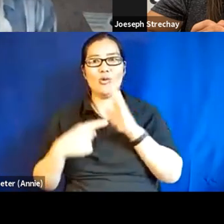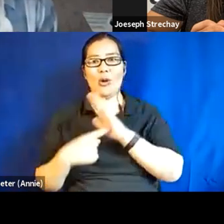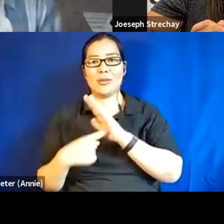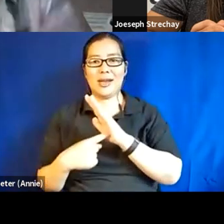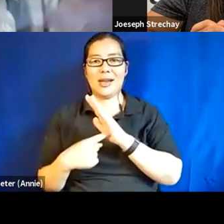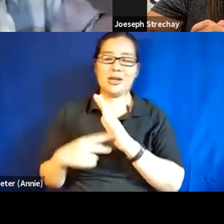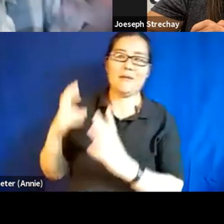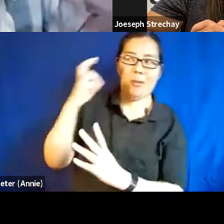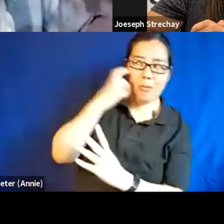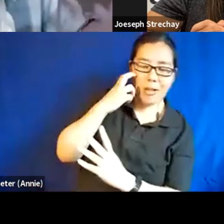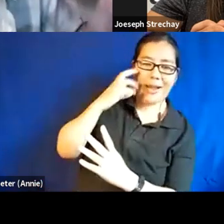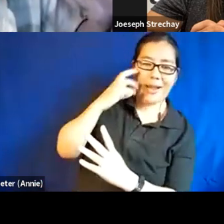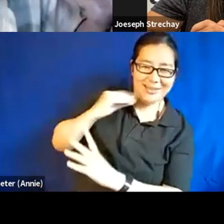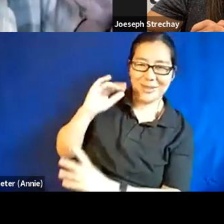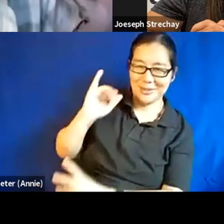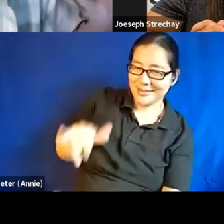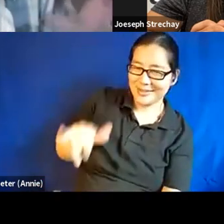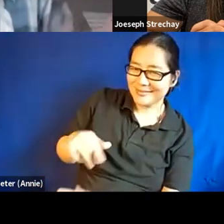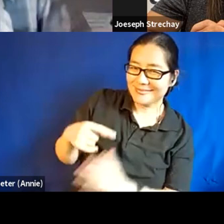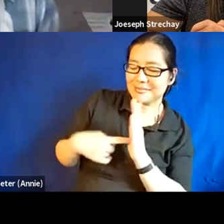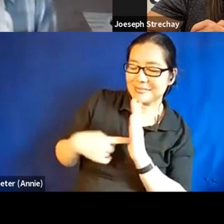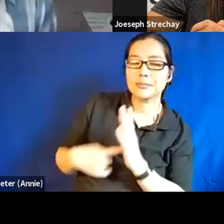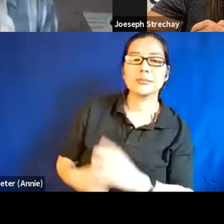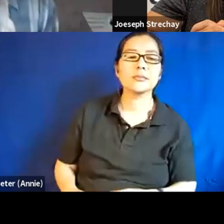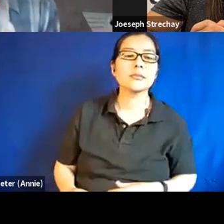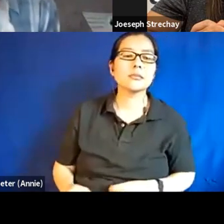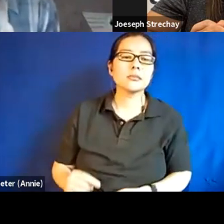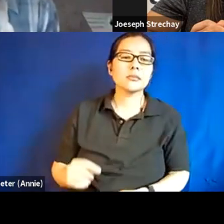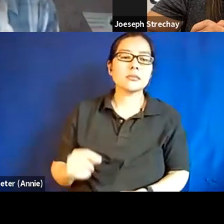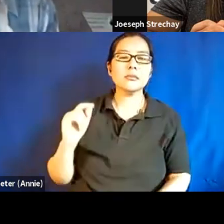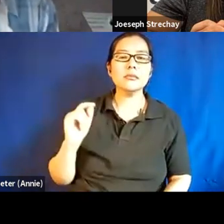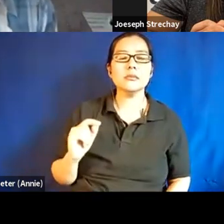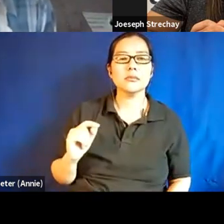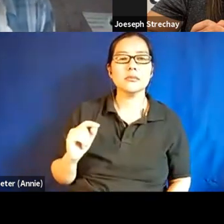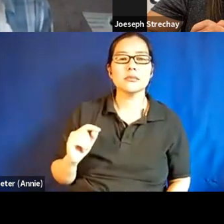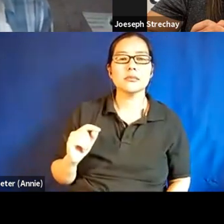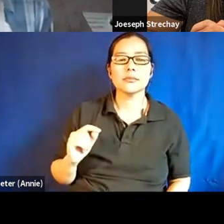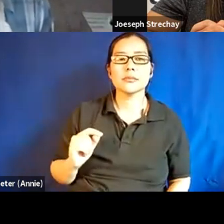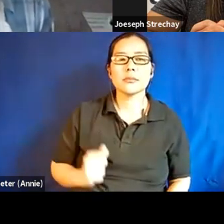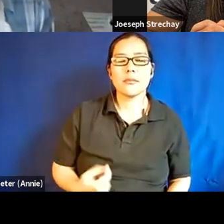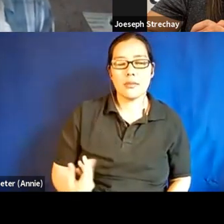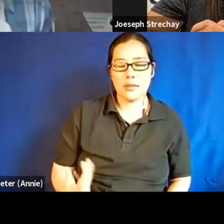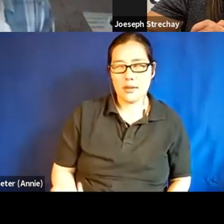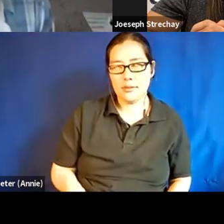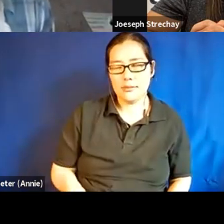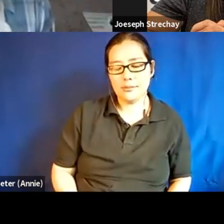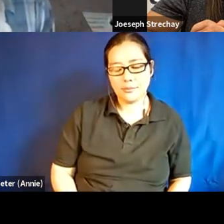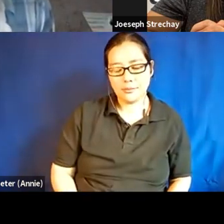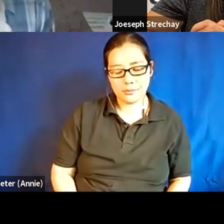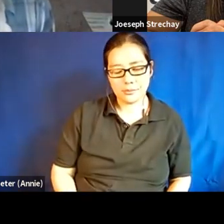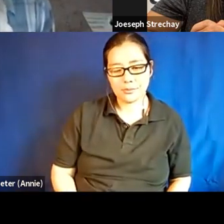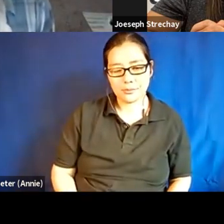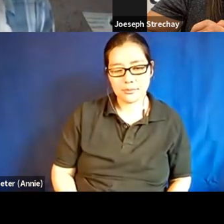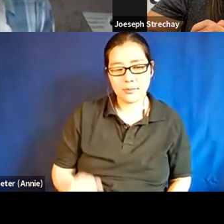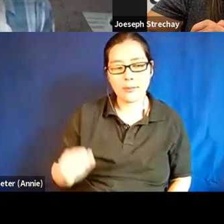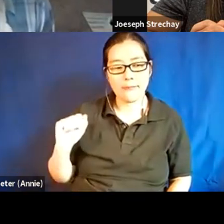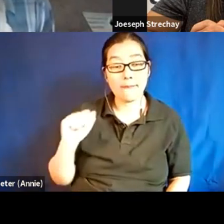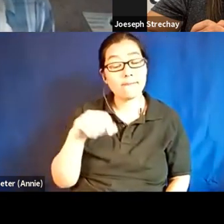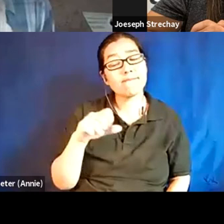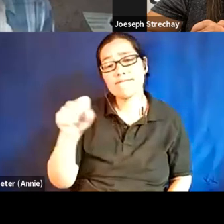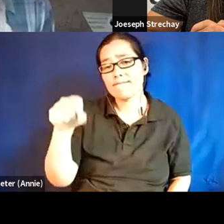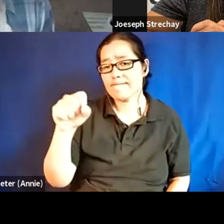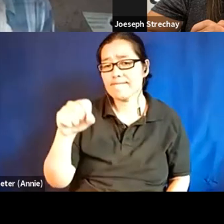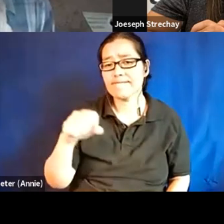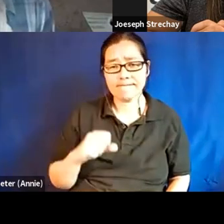Um, which is of course, you know, uh, completely, um, from a sighted perspective, right? And, and, but, but yes, I think